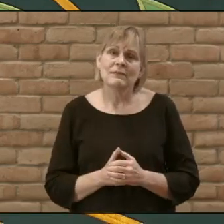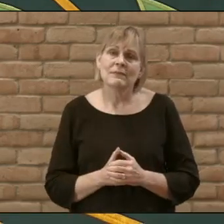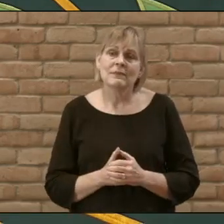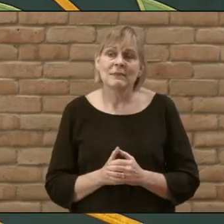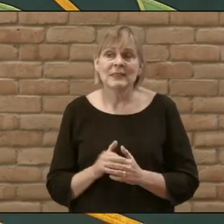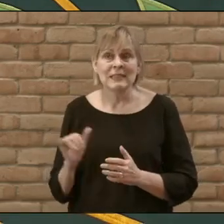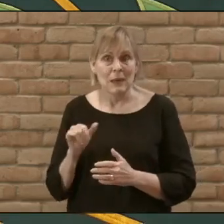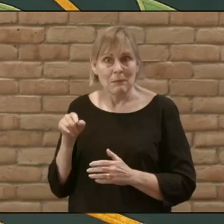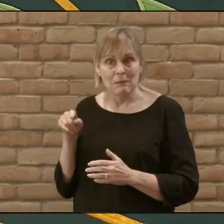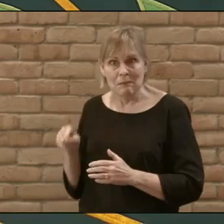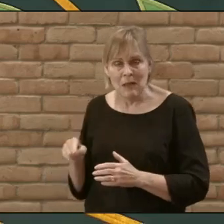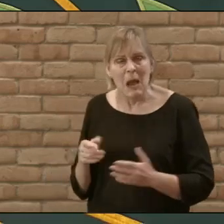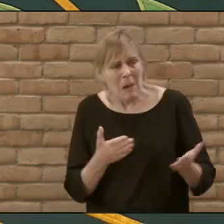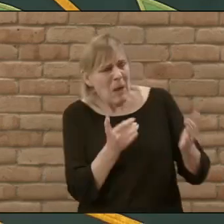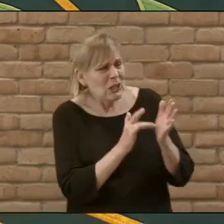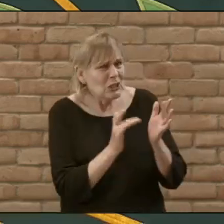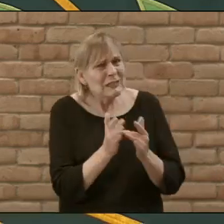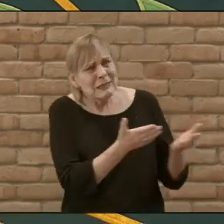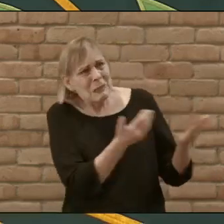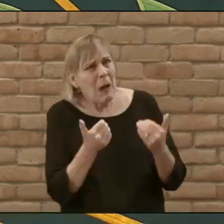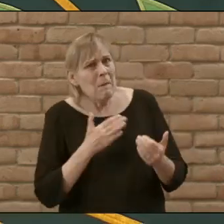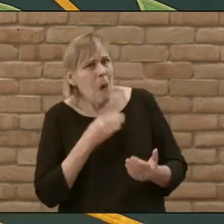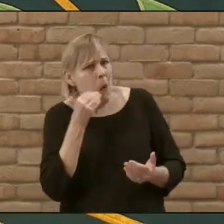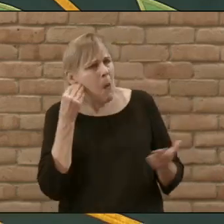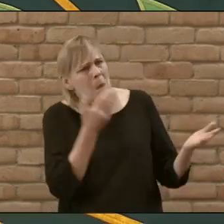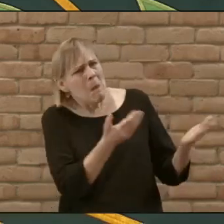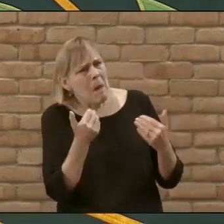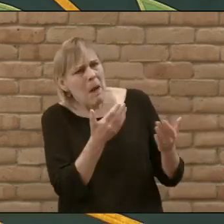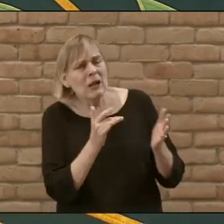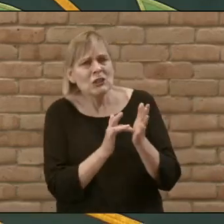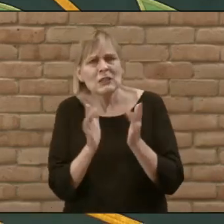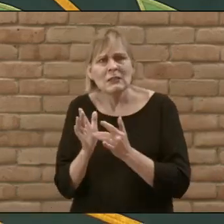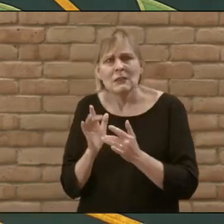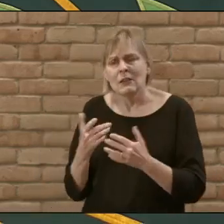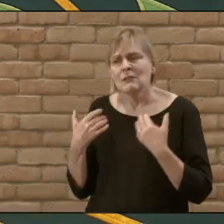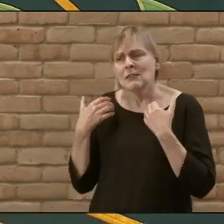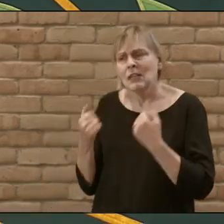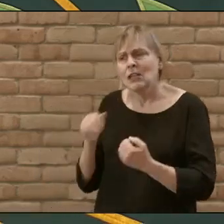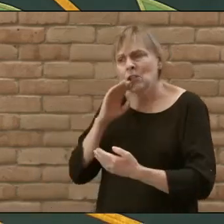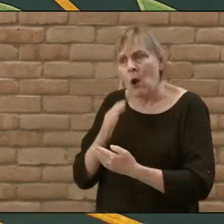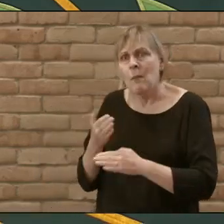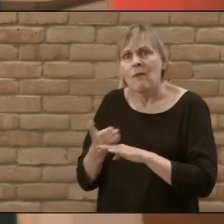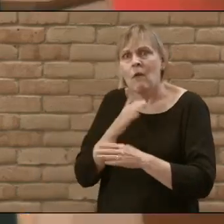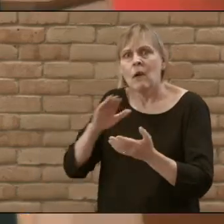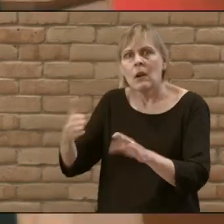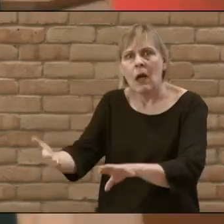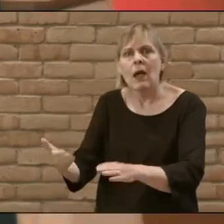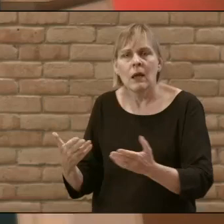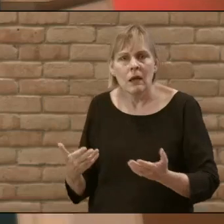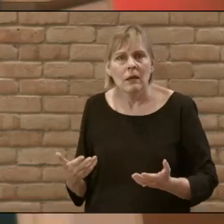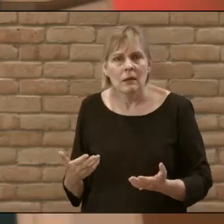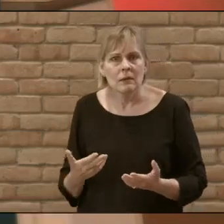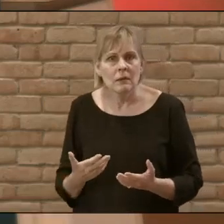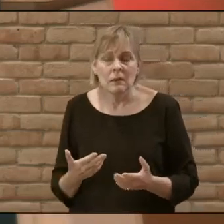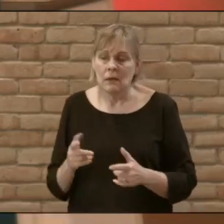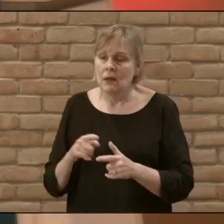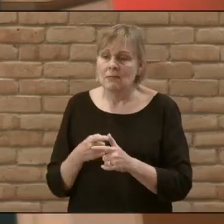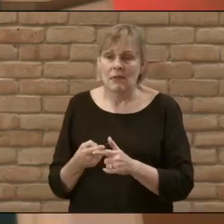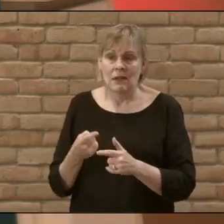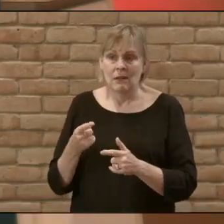Jairus hustling Jesus to his home so that Jesus could heal his daughter before she died and then all hope was lost